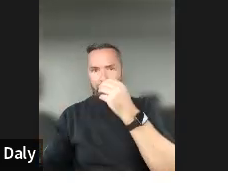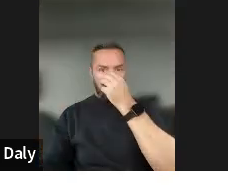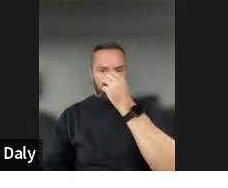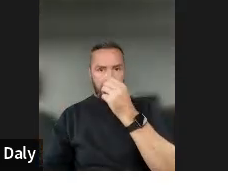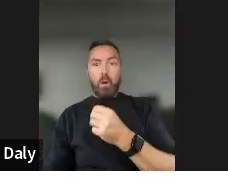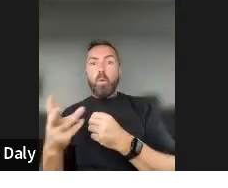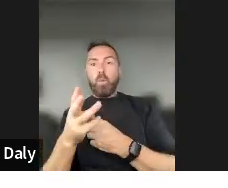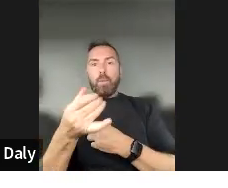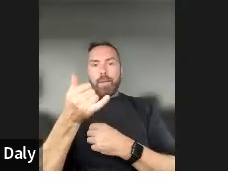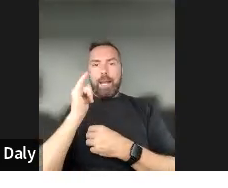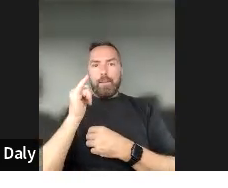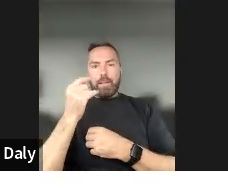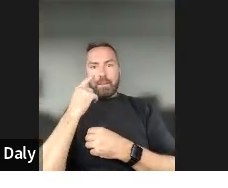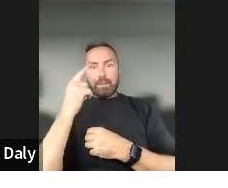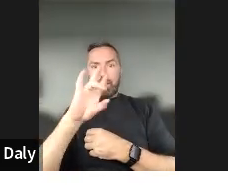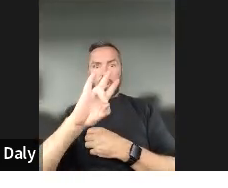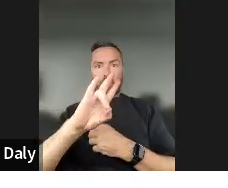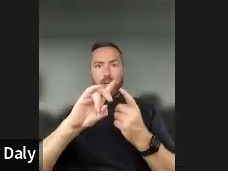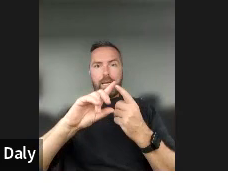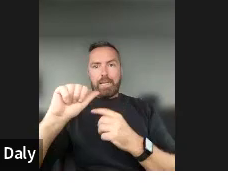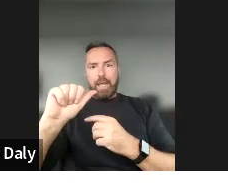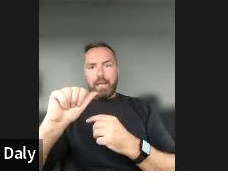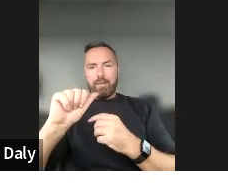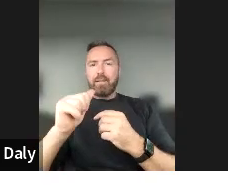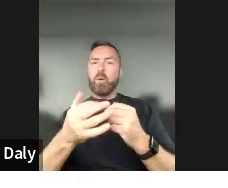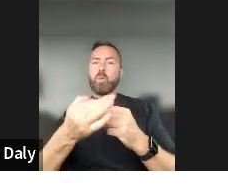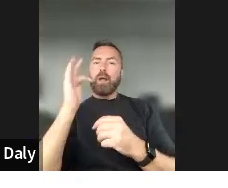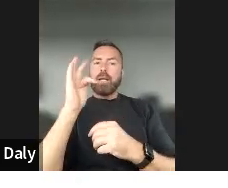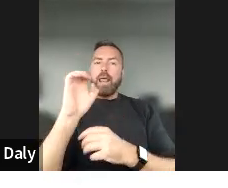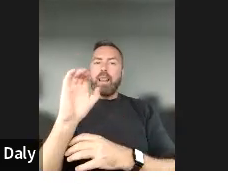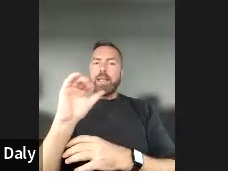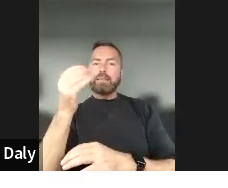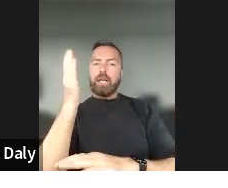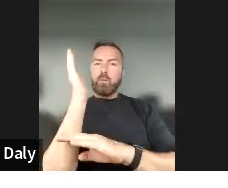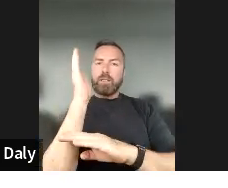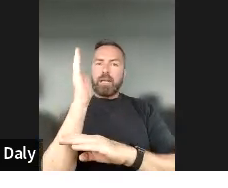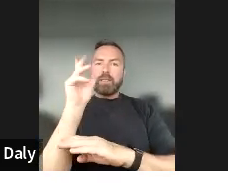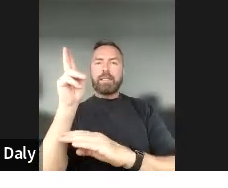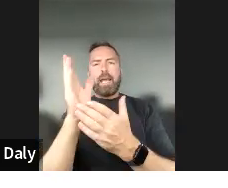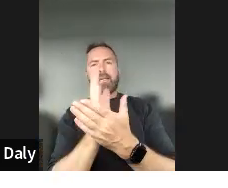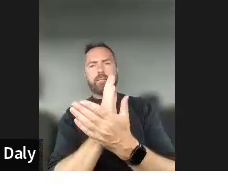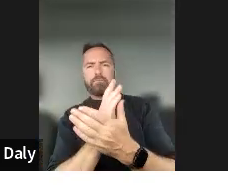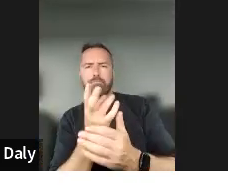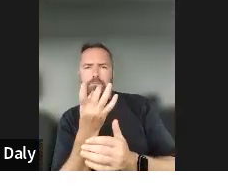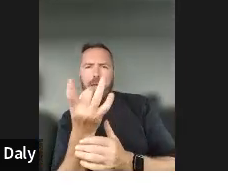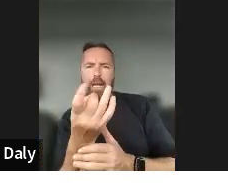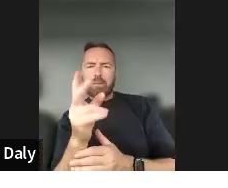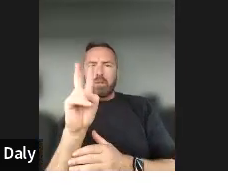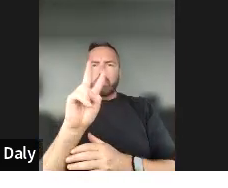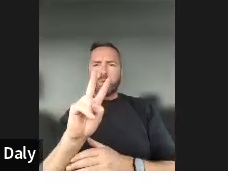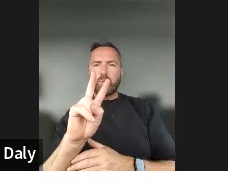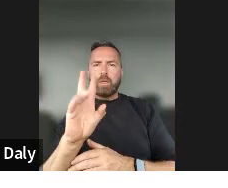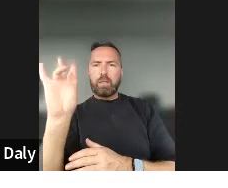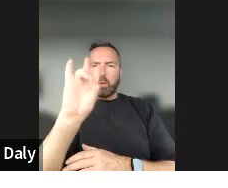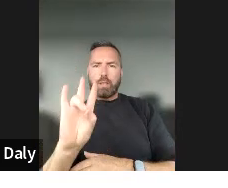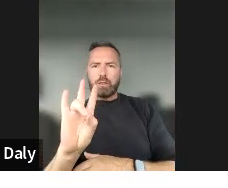during elisa presenting you will have the opportunity to share any questions maximum two questions uh will be answered due to the